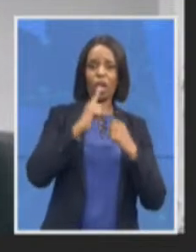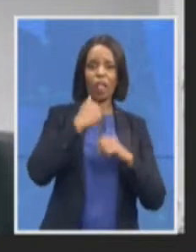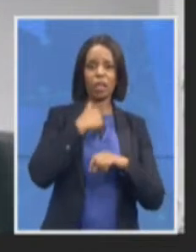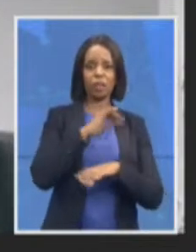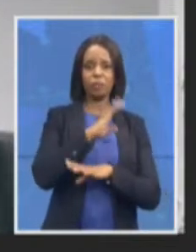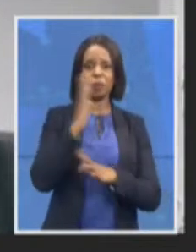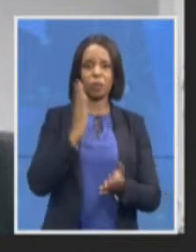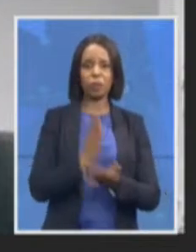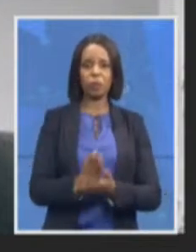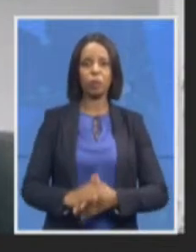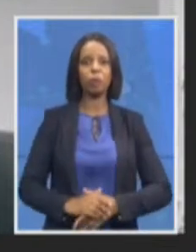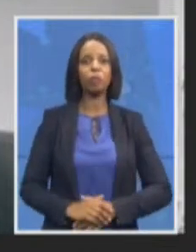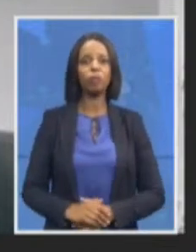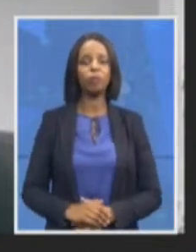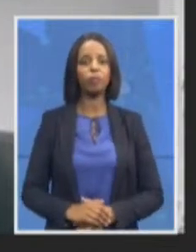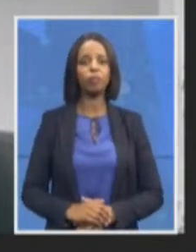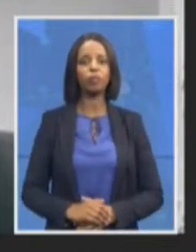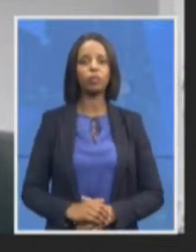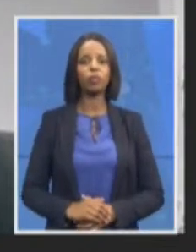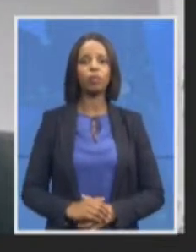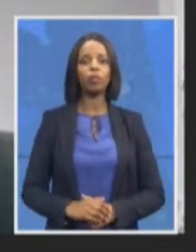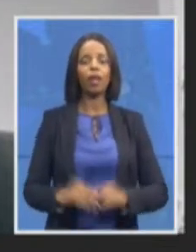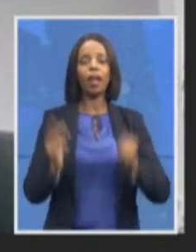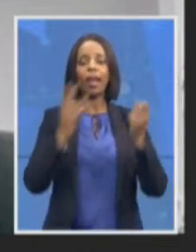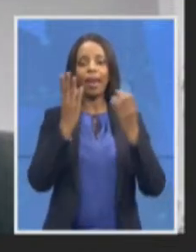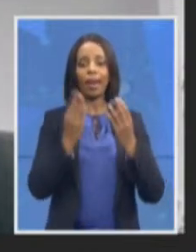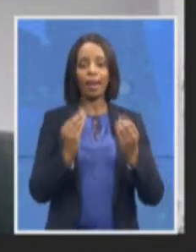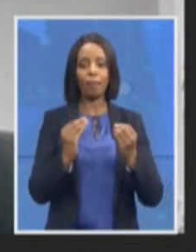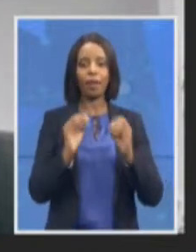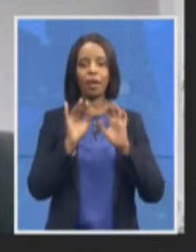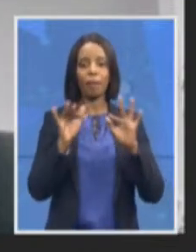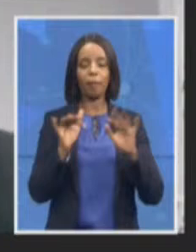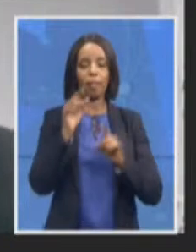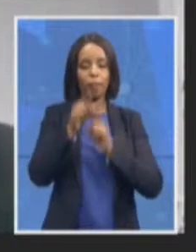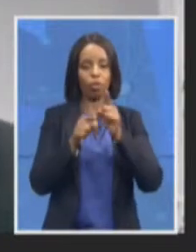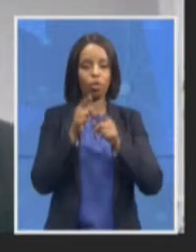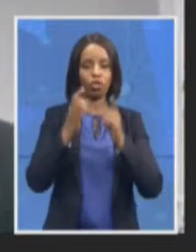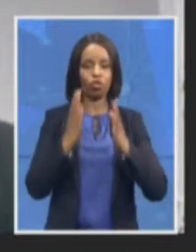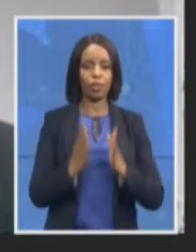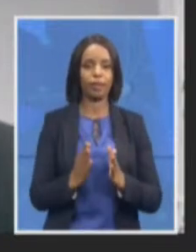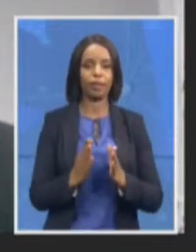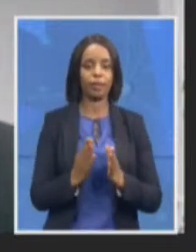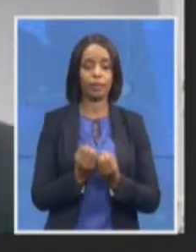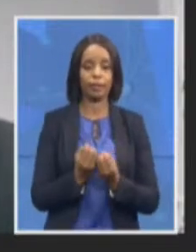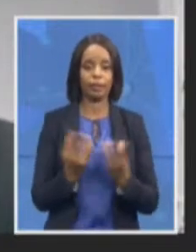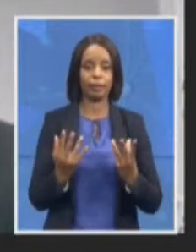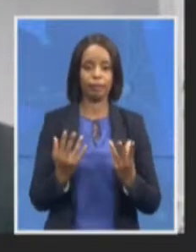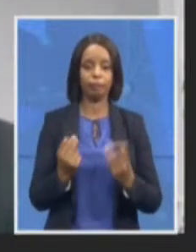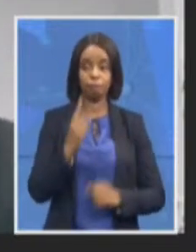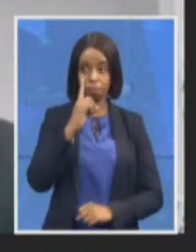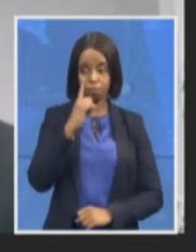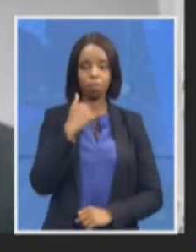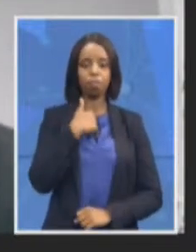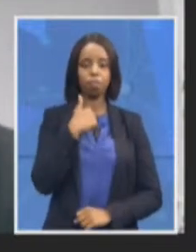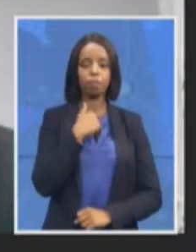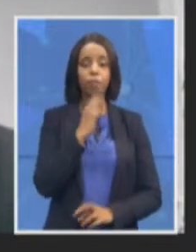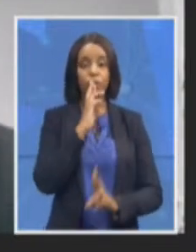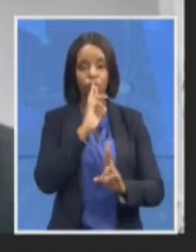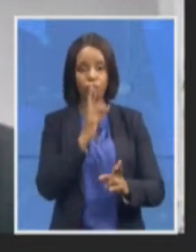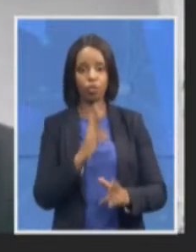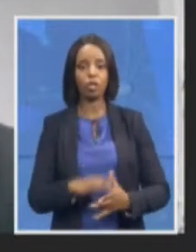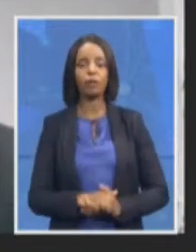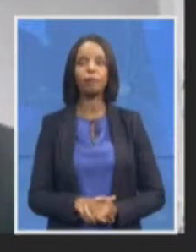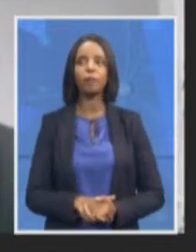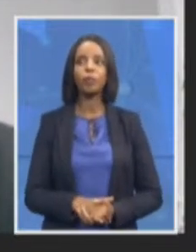so you know let me say that you know it's been it's been made public the allegations